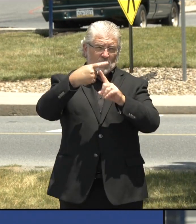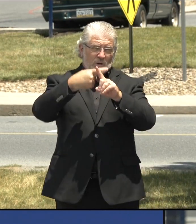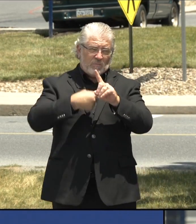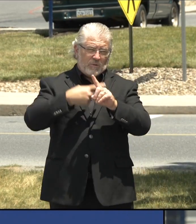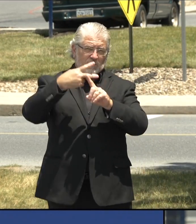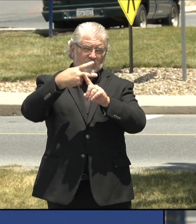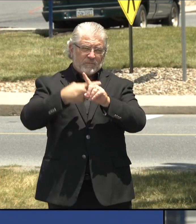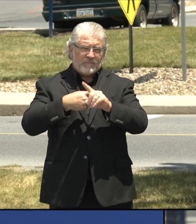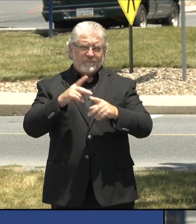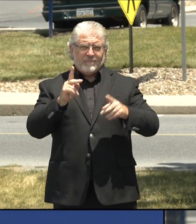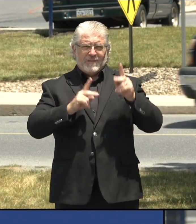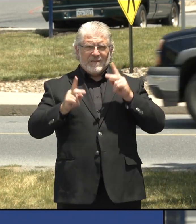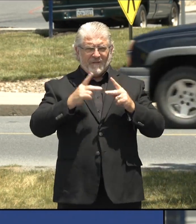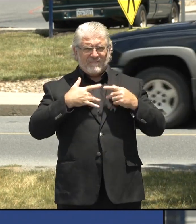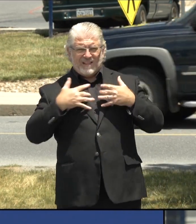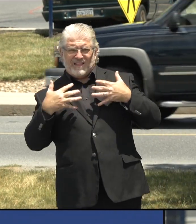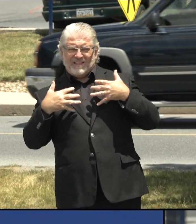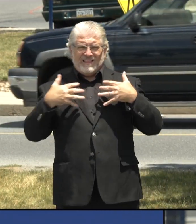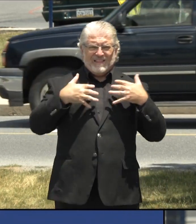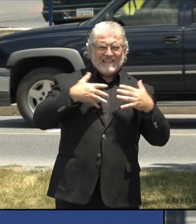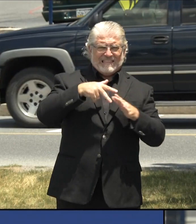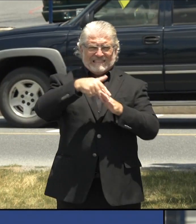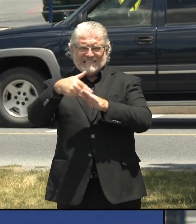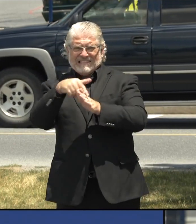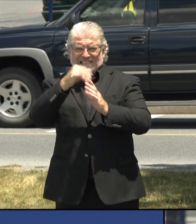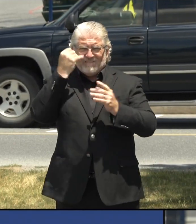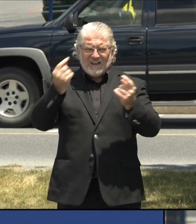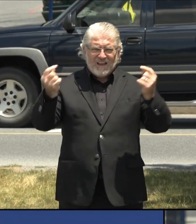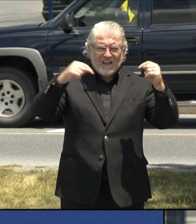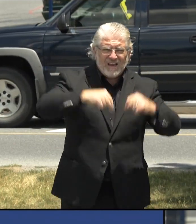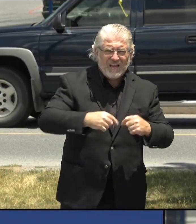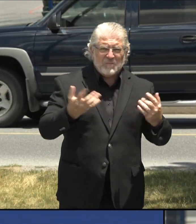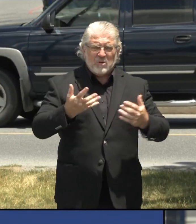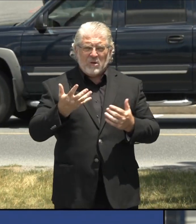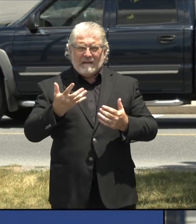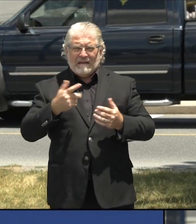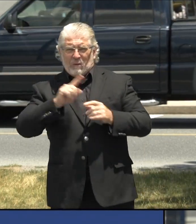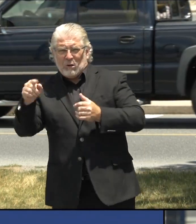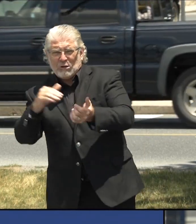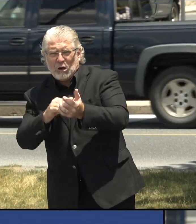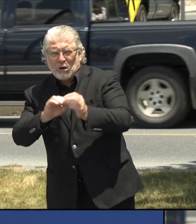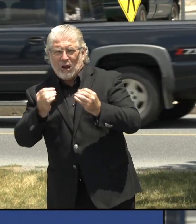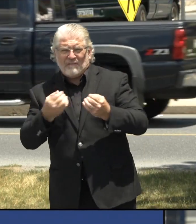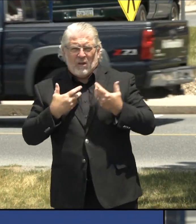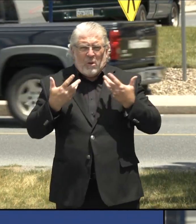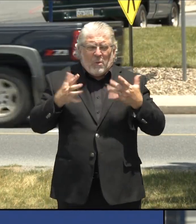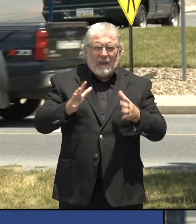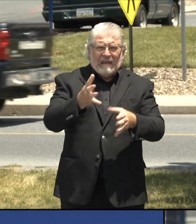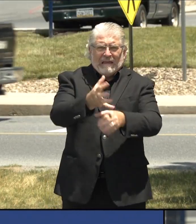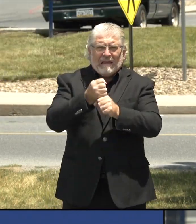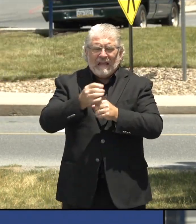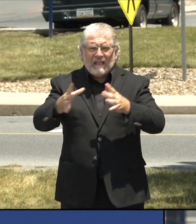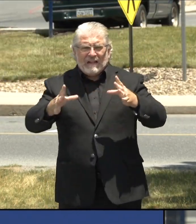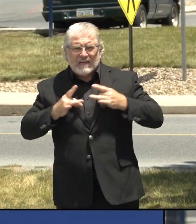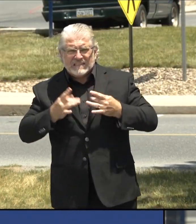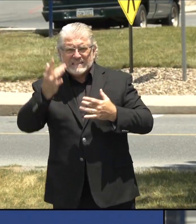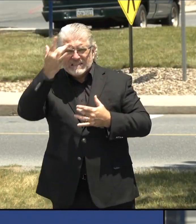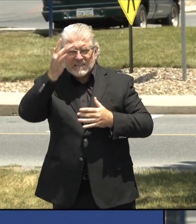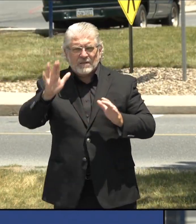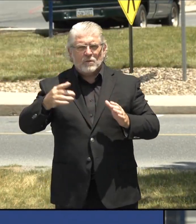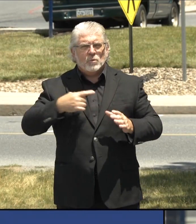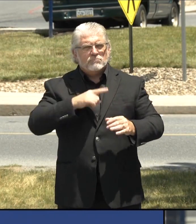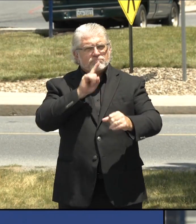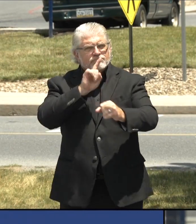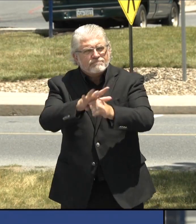to come into the hospital, have been afraid to visit their doctor's office for fear of the virus. Quite a number of those individuals are people